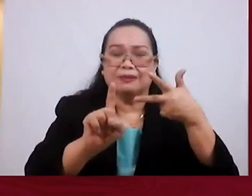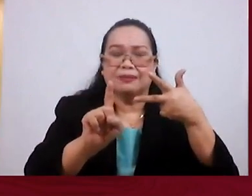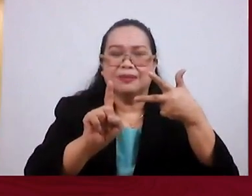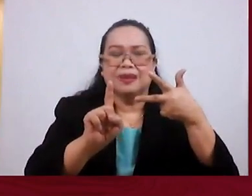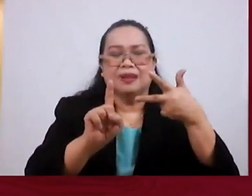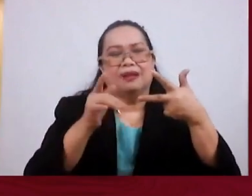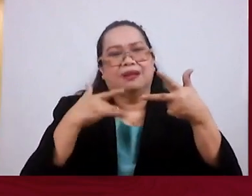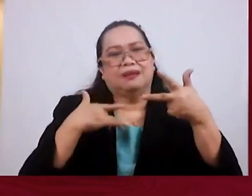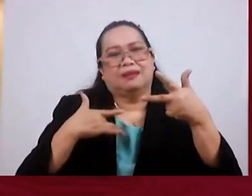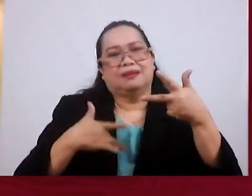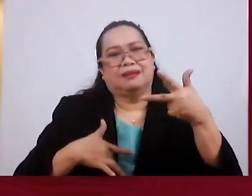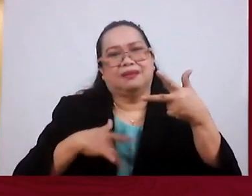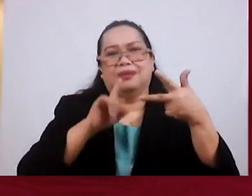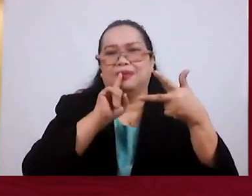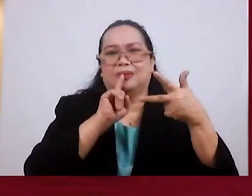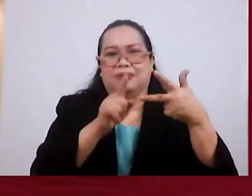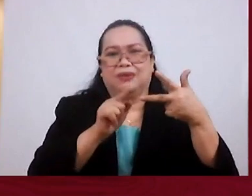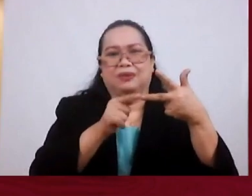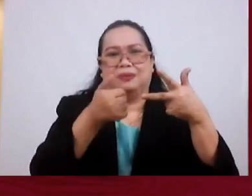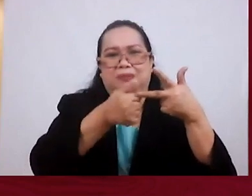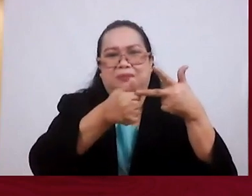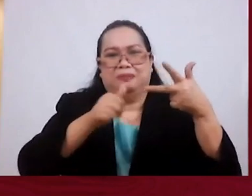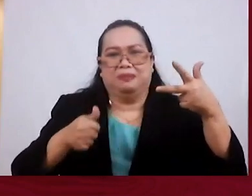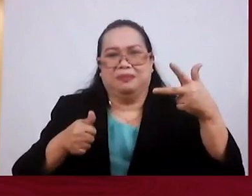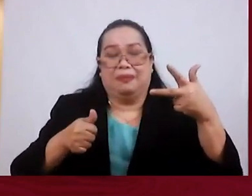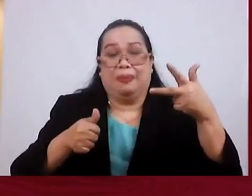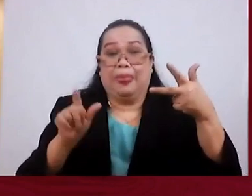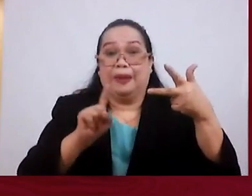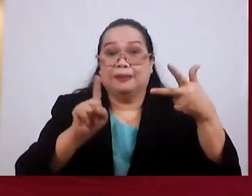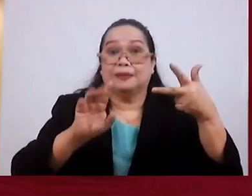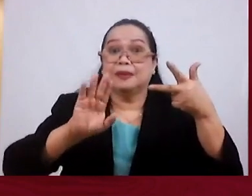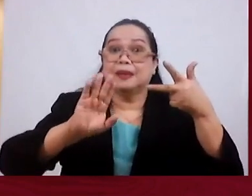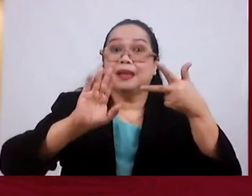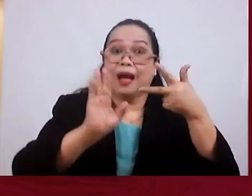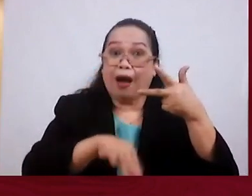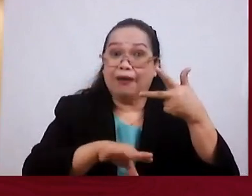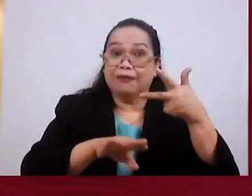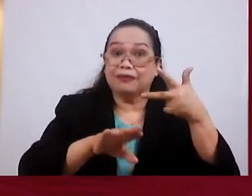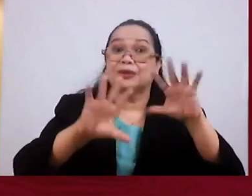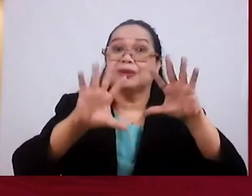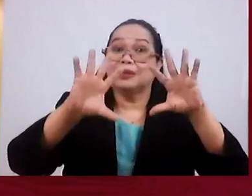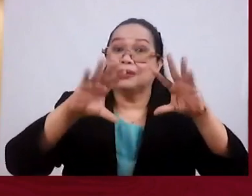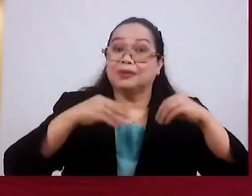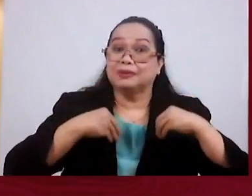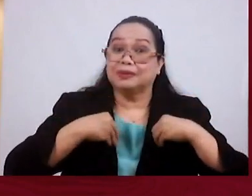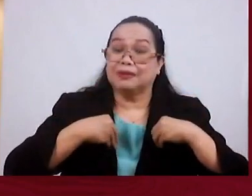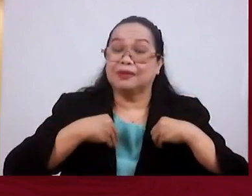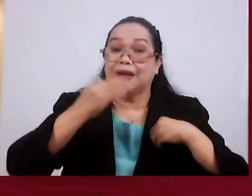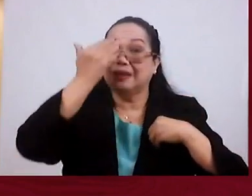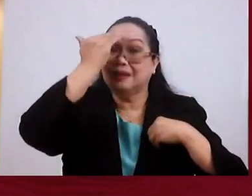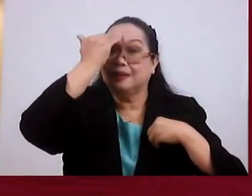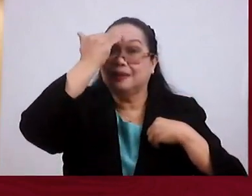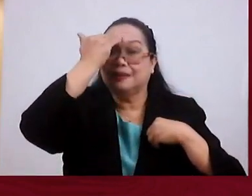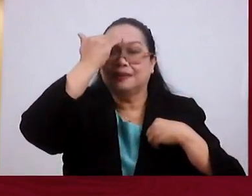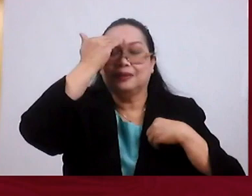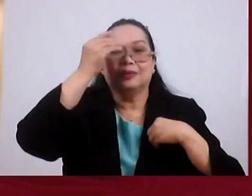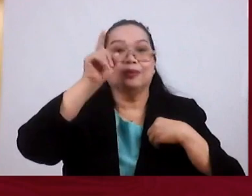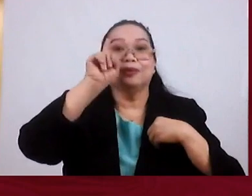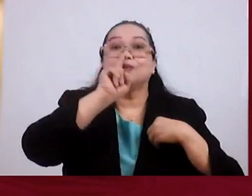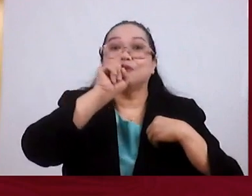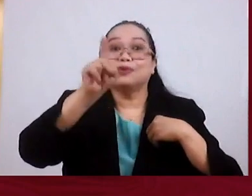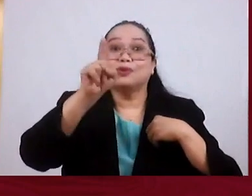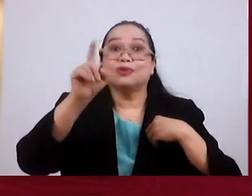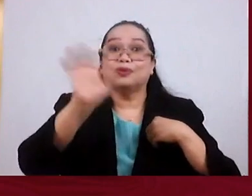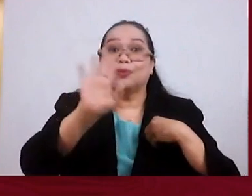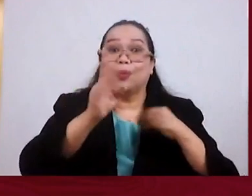saddest part of apostasy, friends. After receiving the knowledge of the truth.